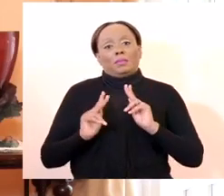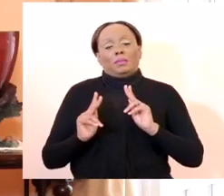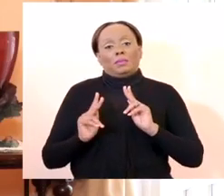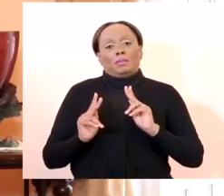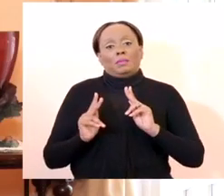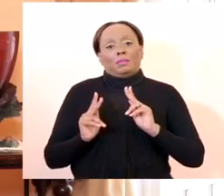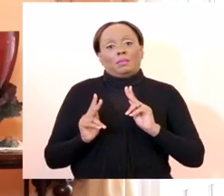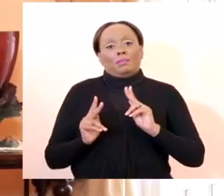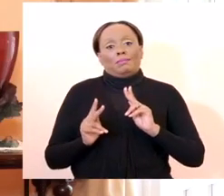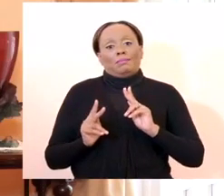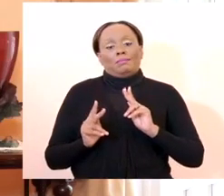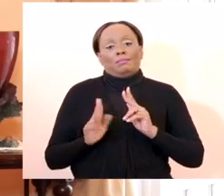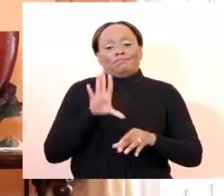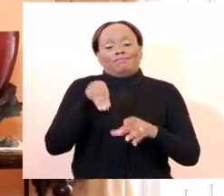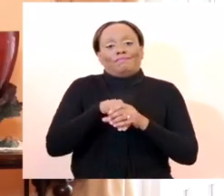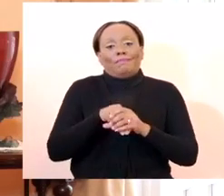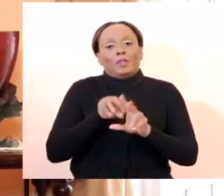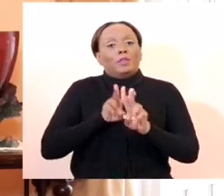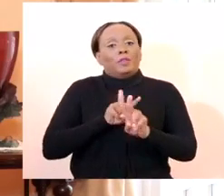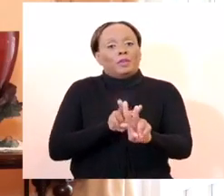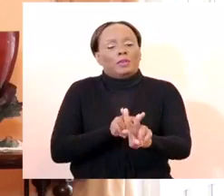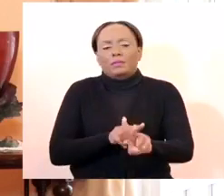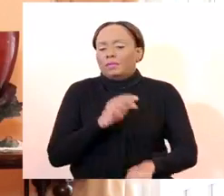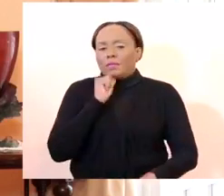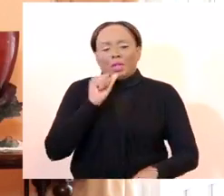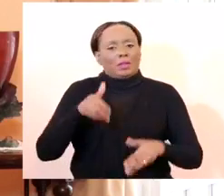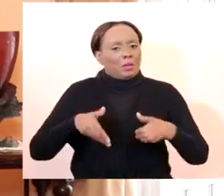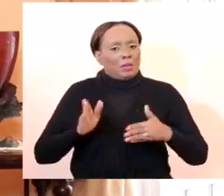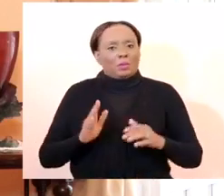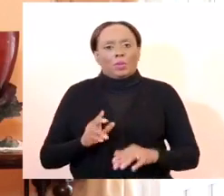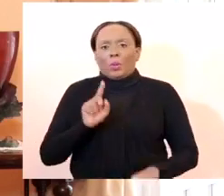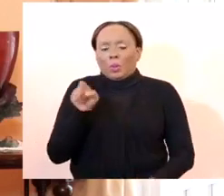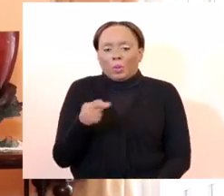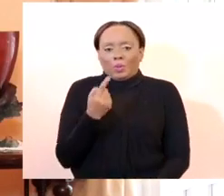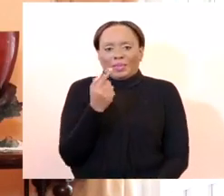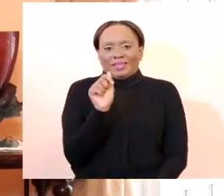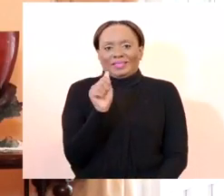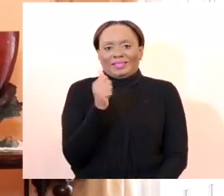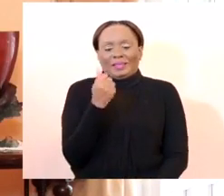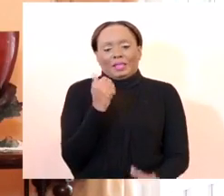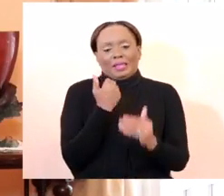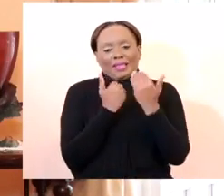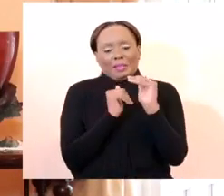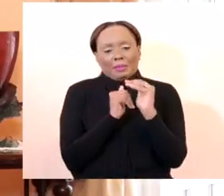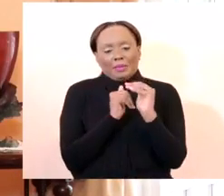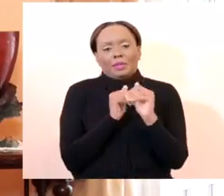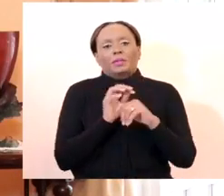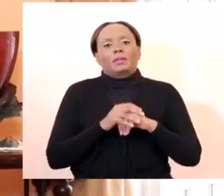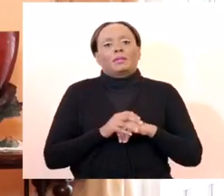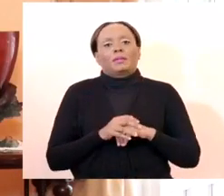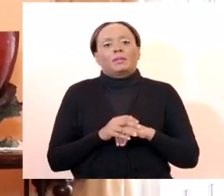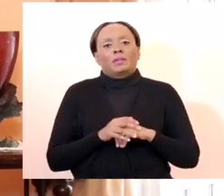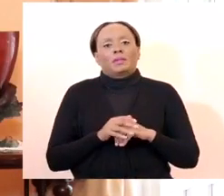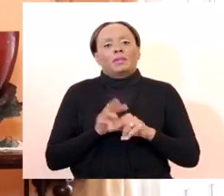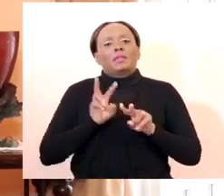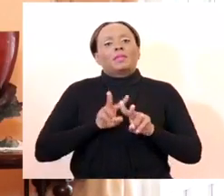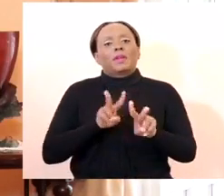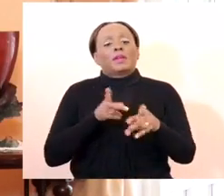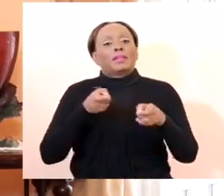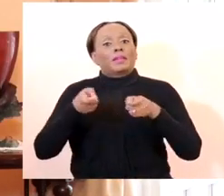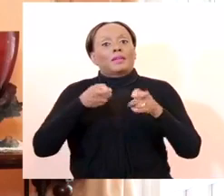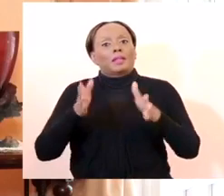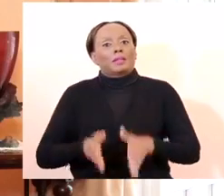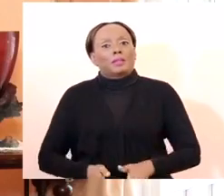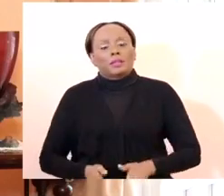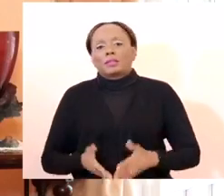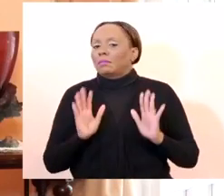So you're limited to ten mourners plus the funeral director, the officiant and staff, in the